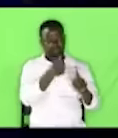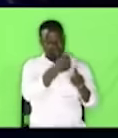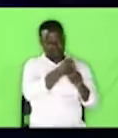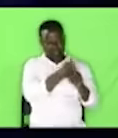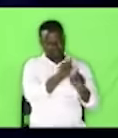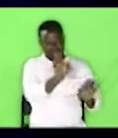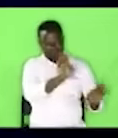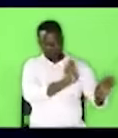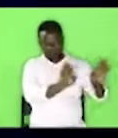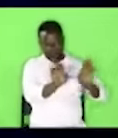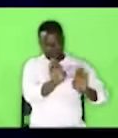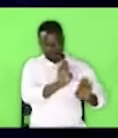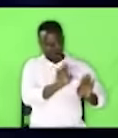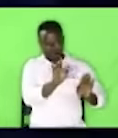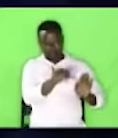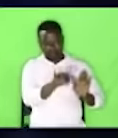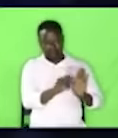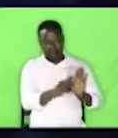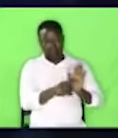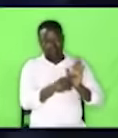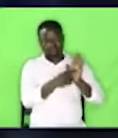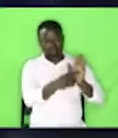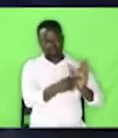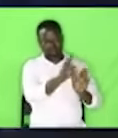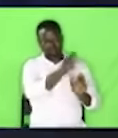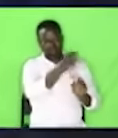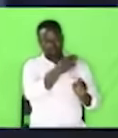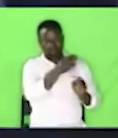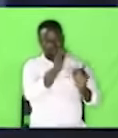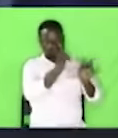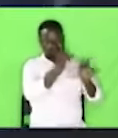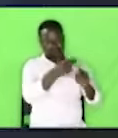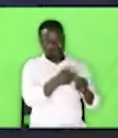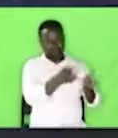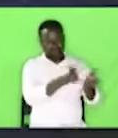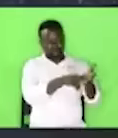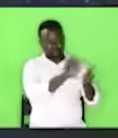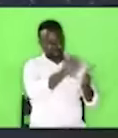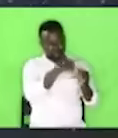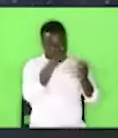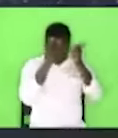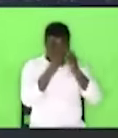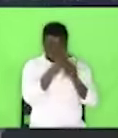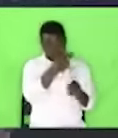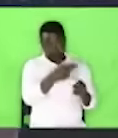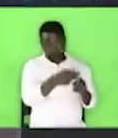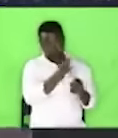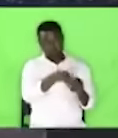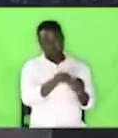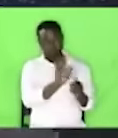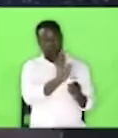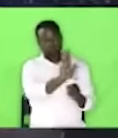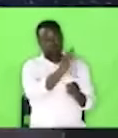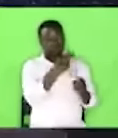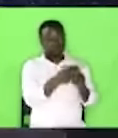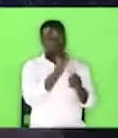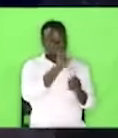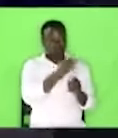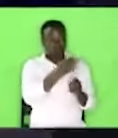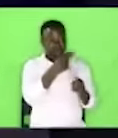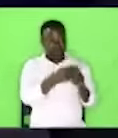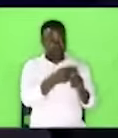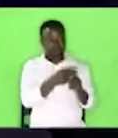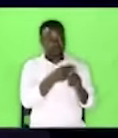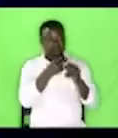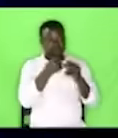behavior that is affecting his name. So instead of calling him with the right name, because